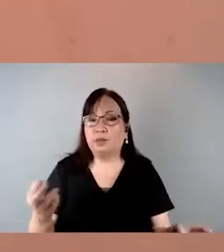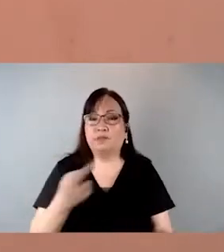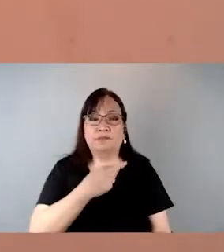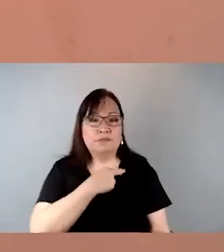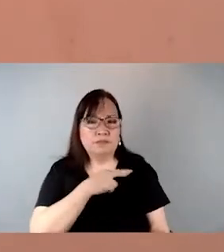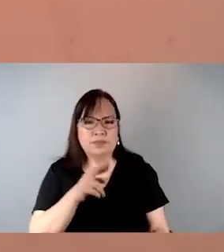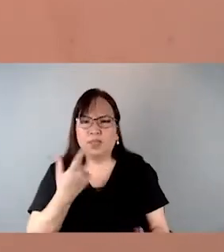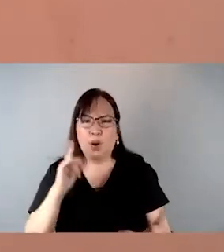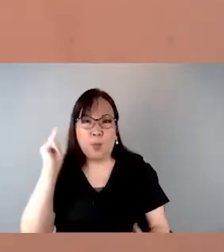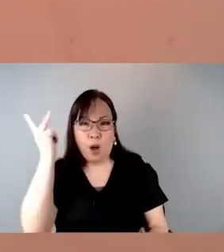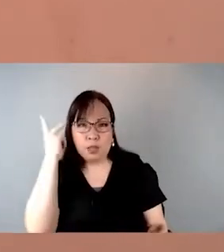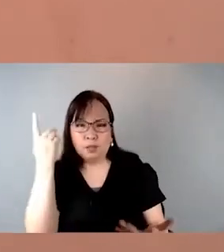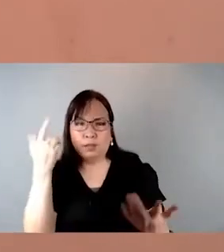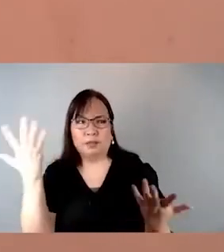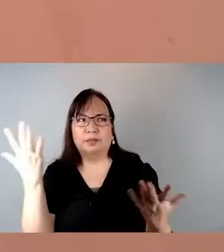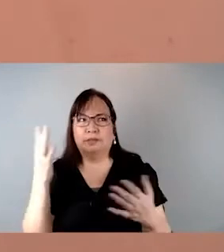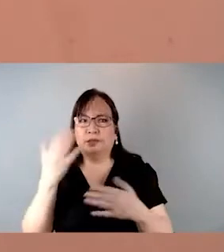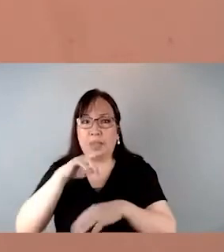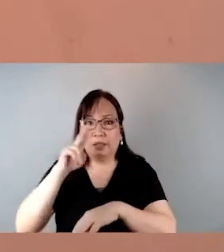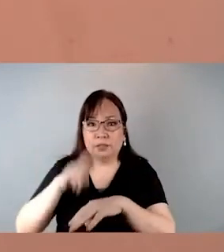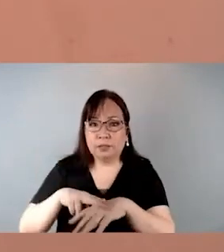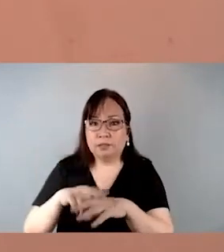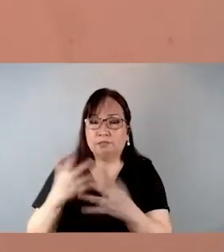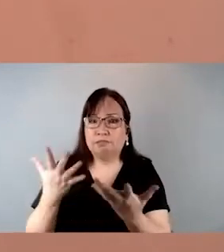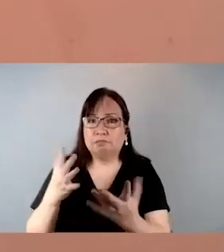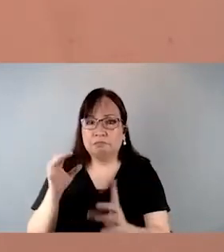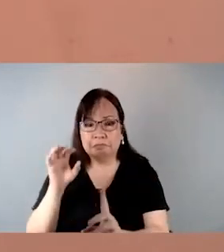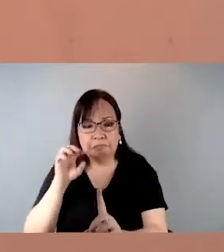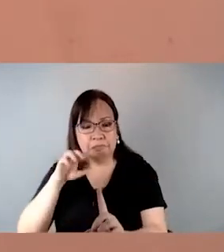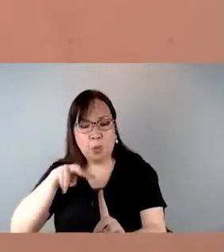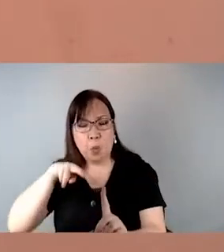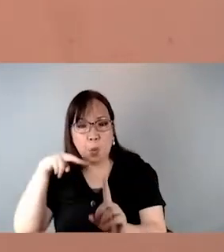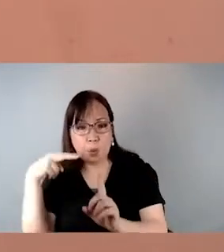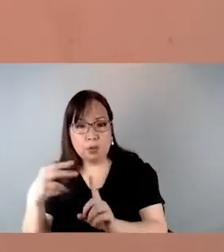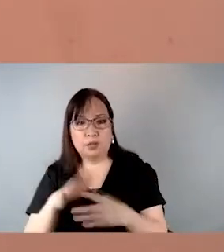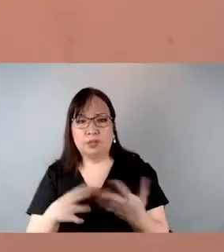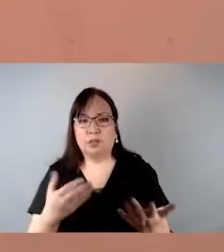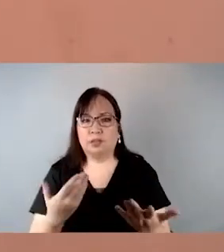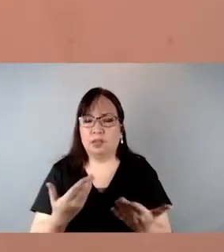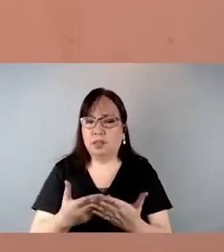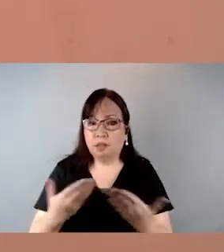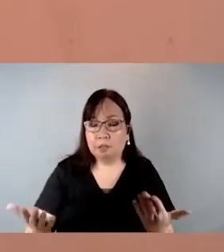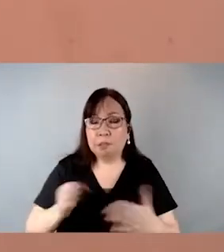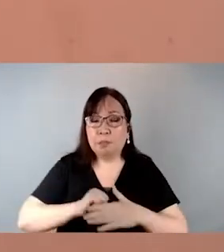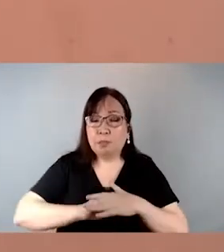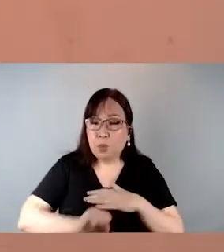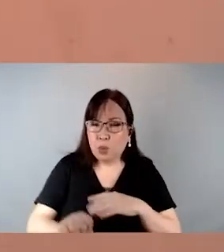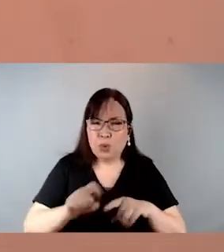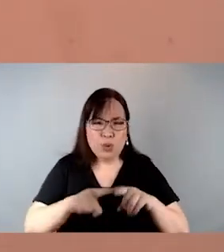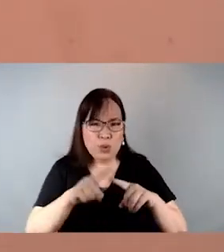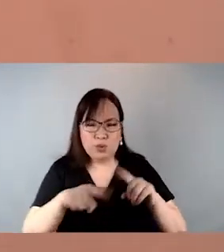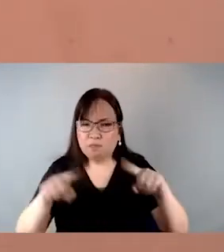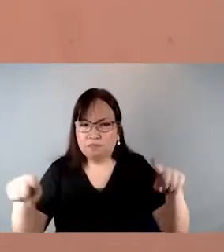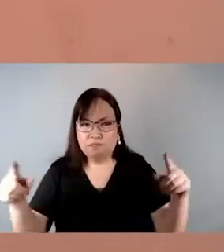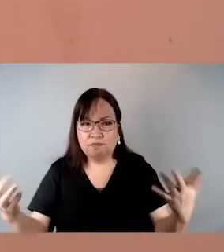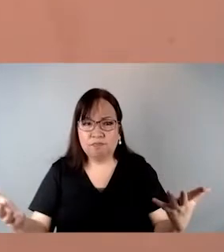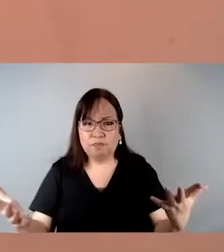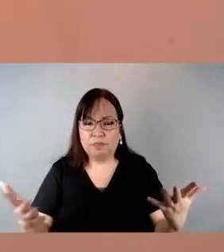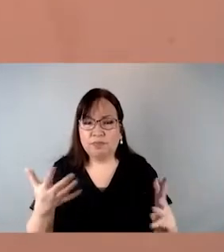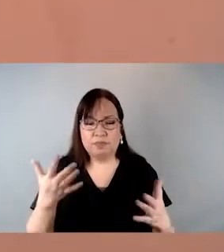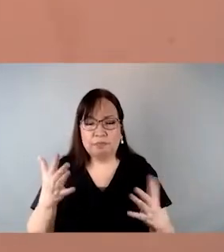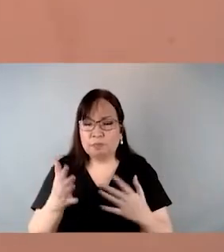political or other opinion, national or social origin, property, birth or other status,